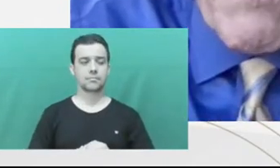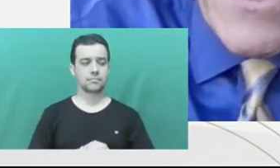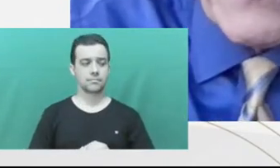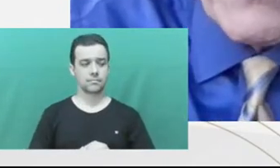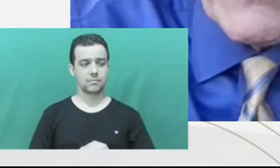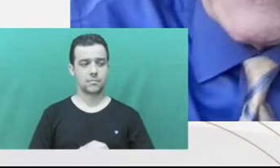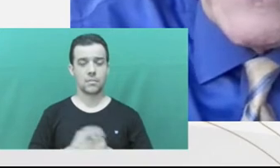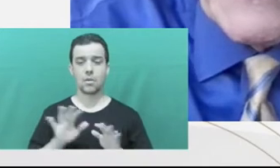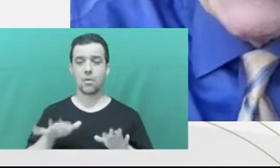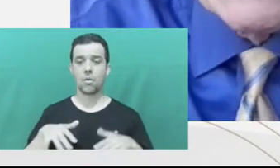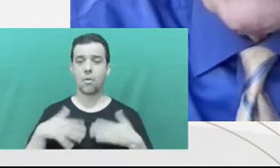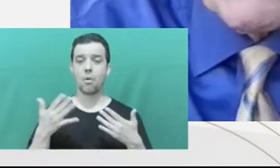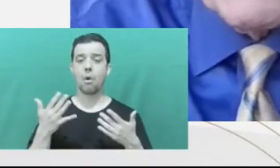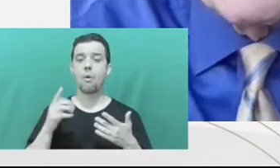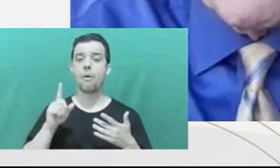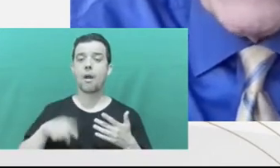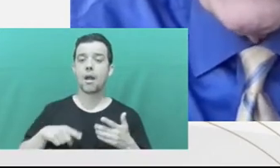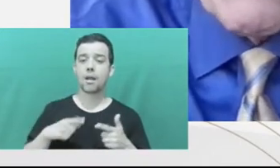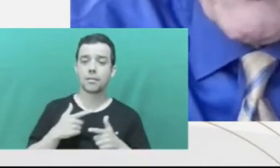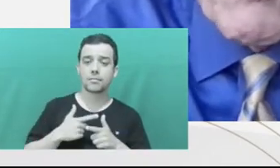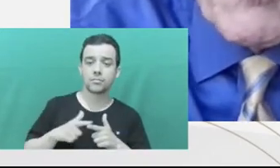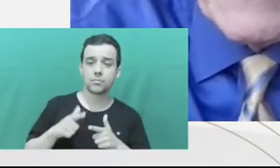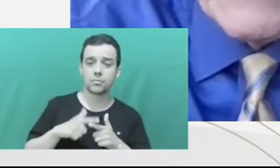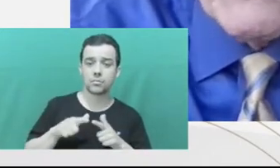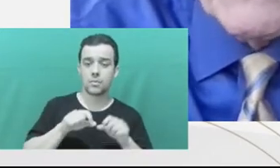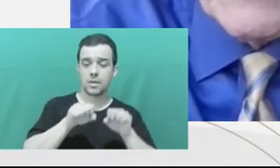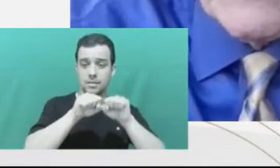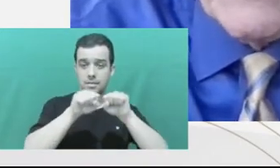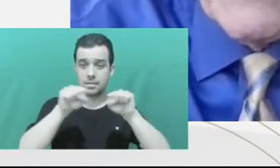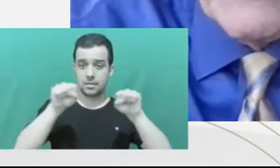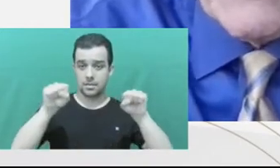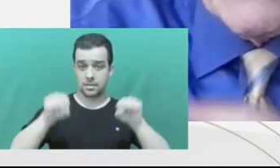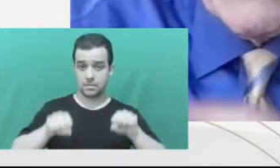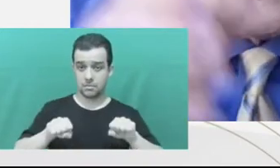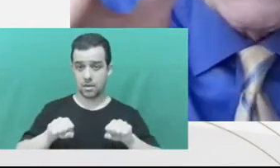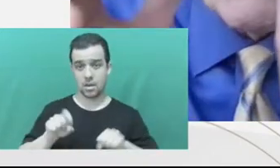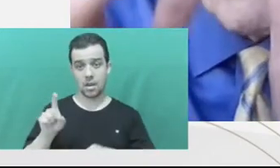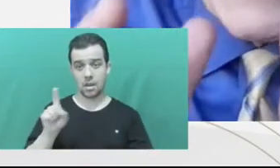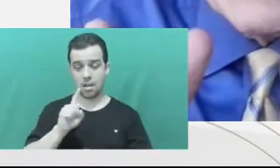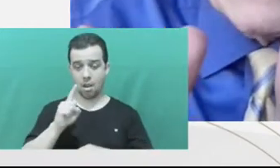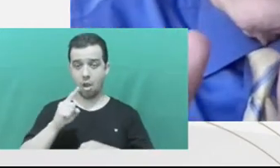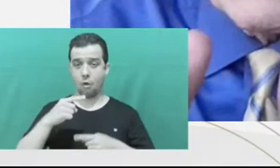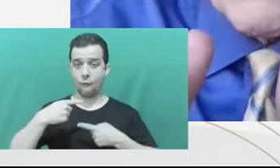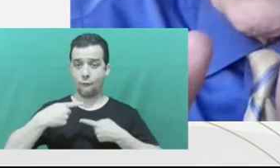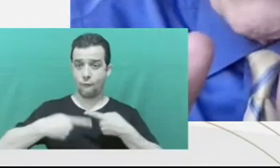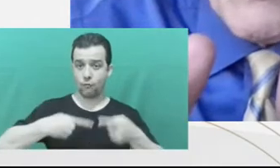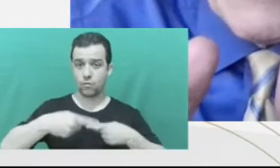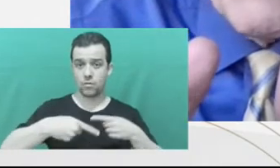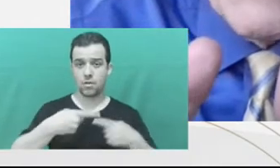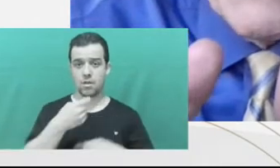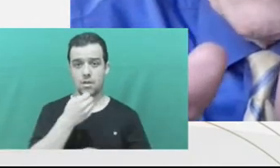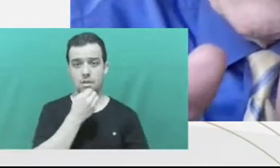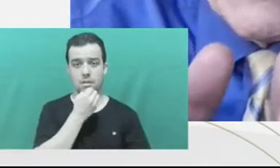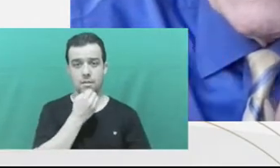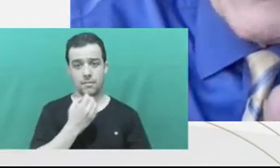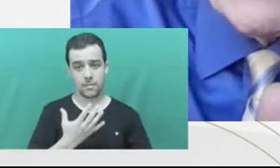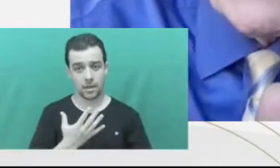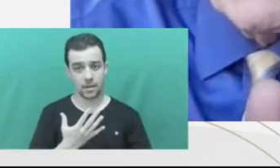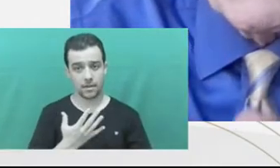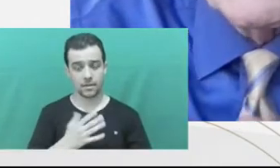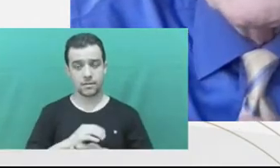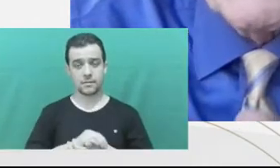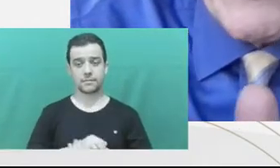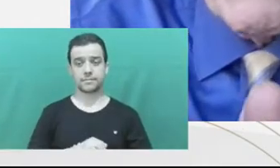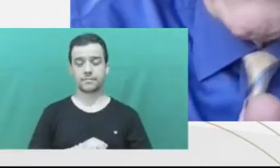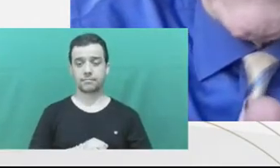that is working badly, is if the defendant who pleads guilty gets the right sentence for the crime, and the